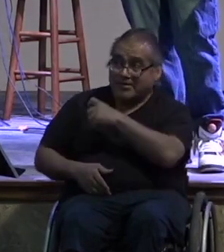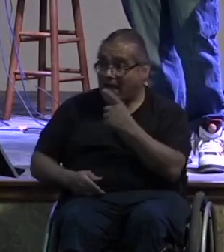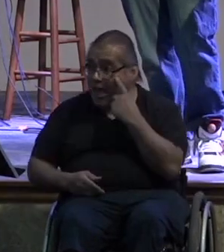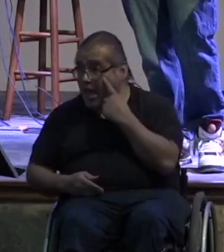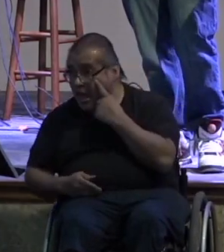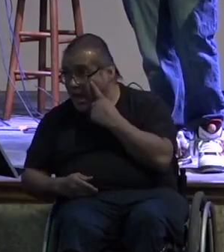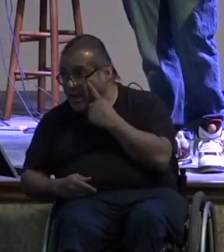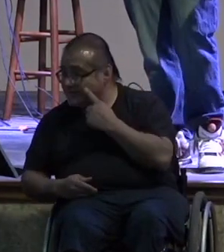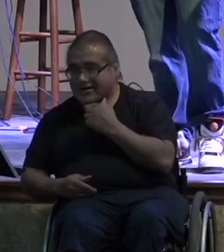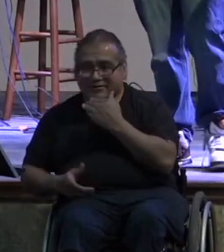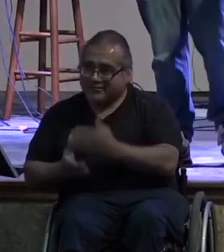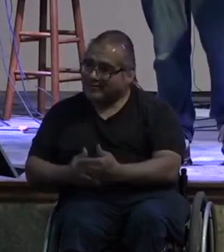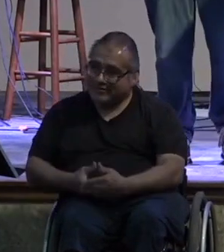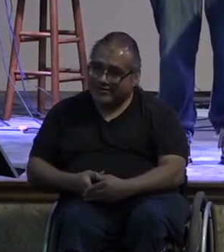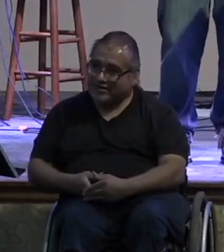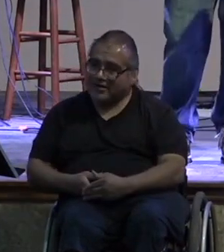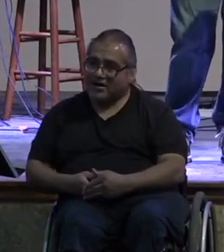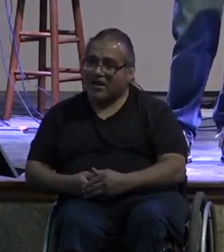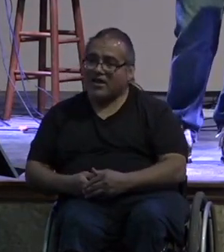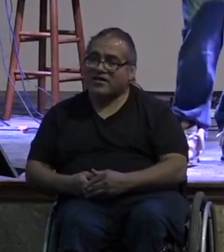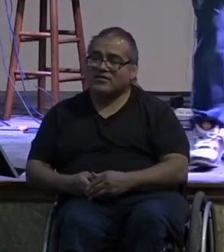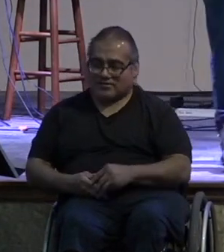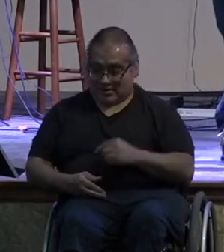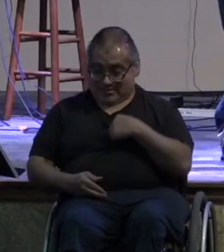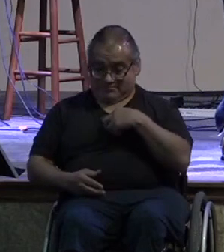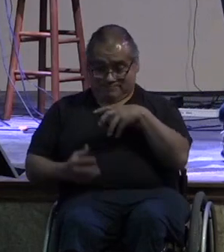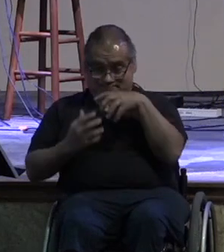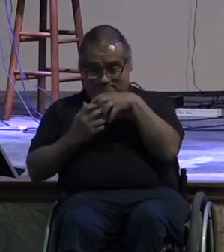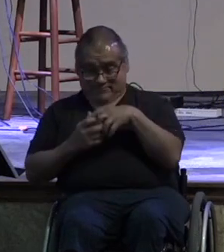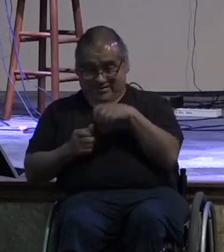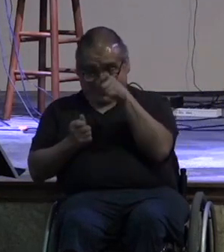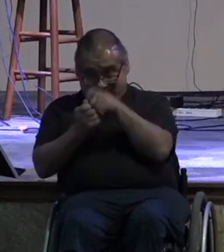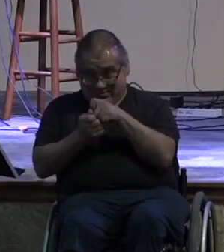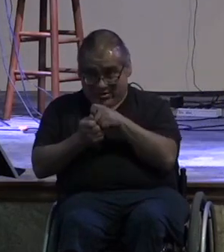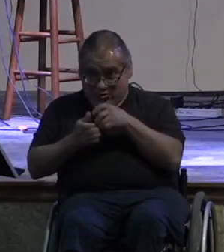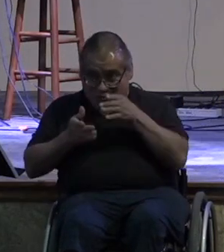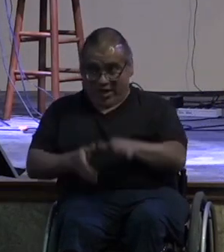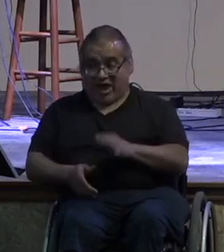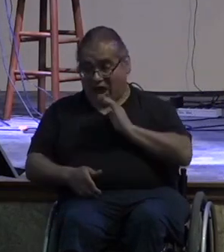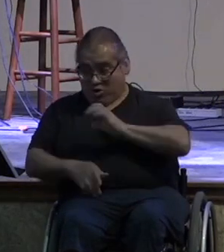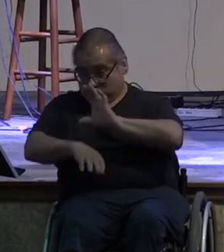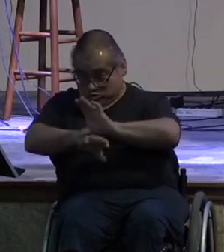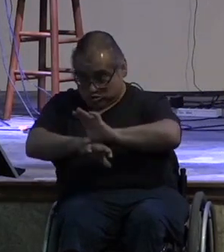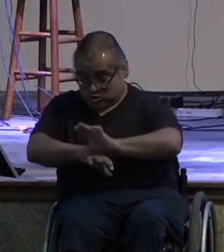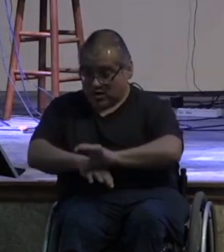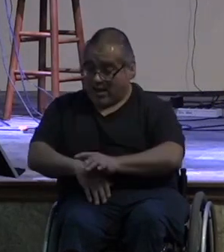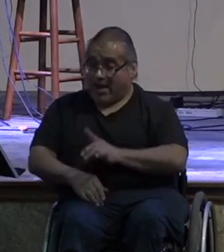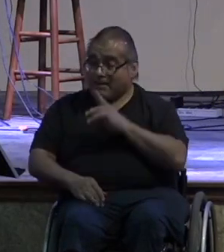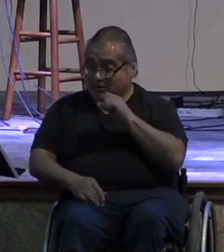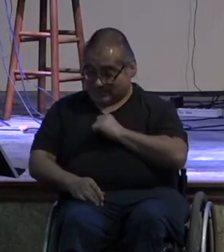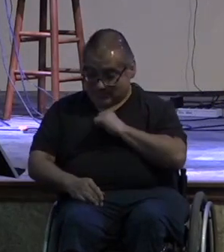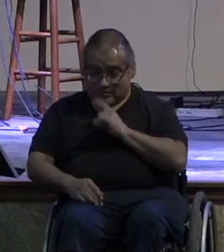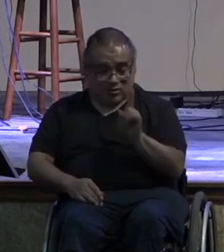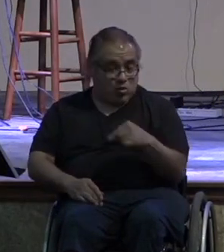right so i am called to be uniquely me in our church and sometimes that can be uncomfortable because i'm the only toe